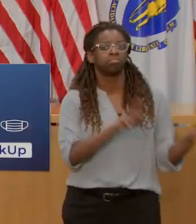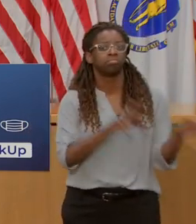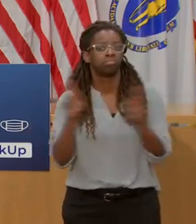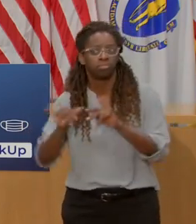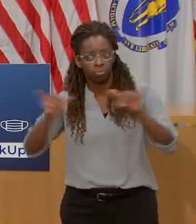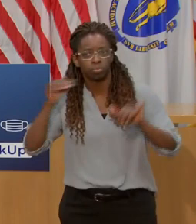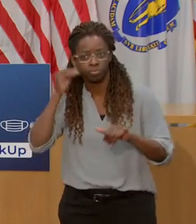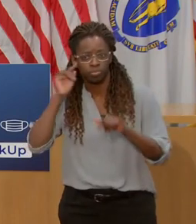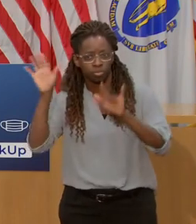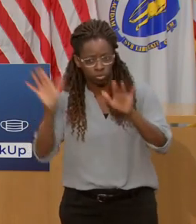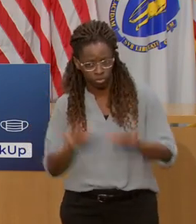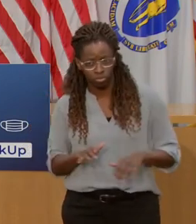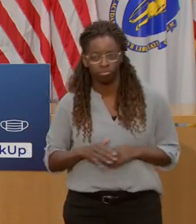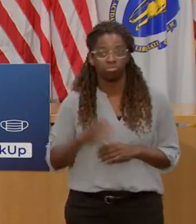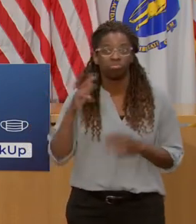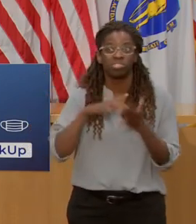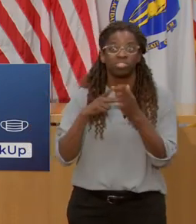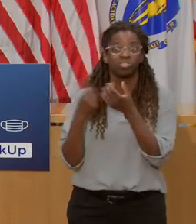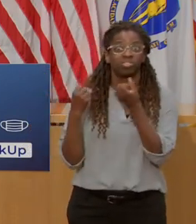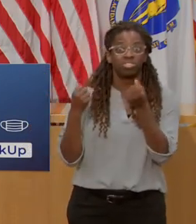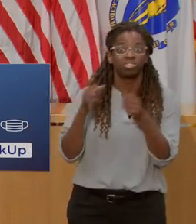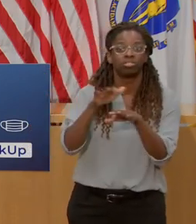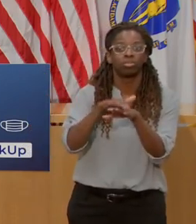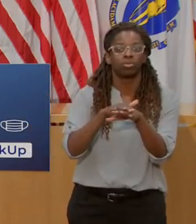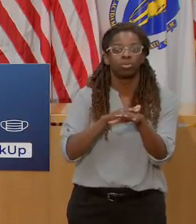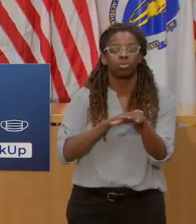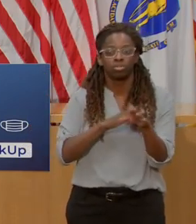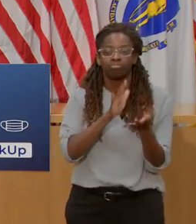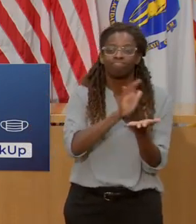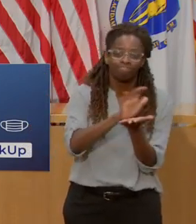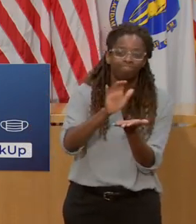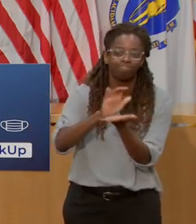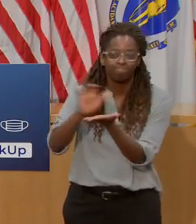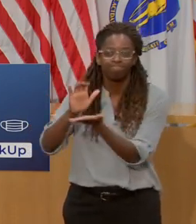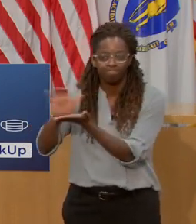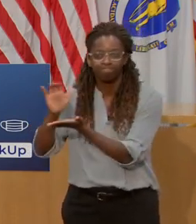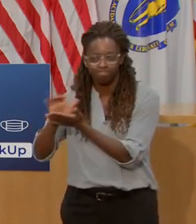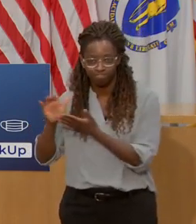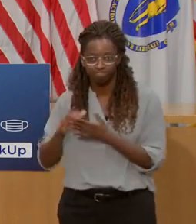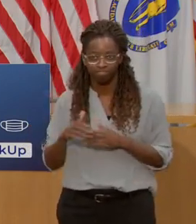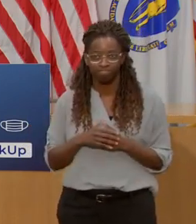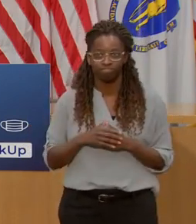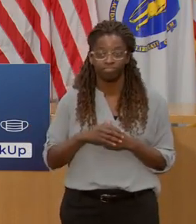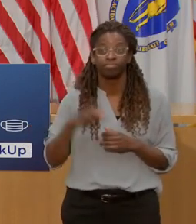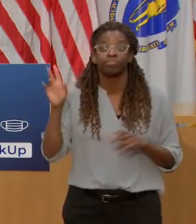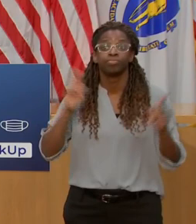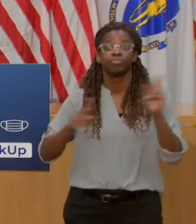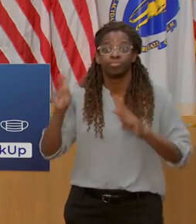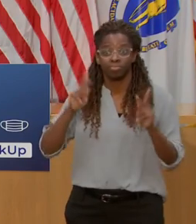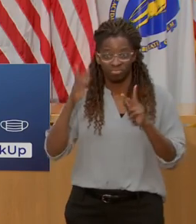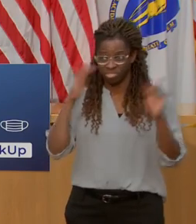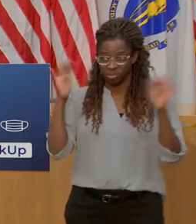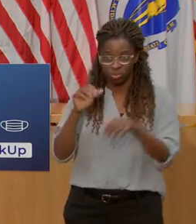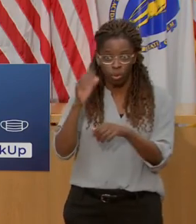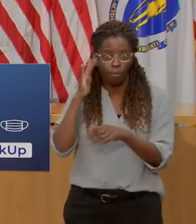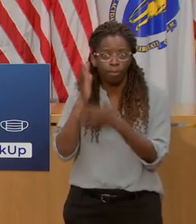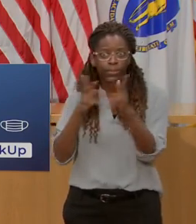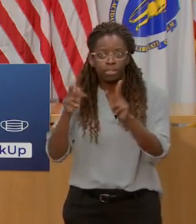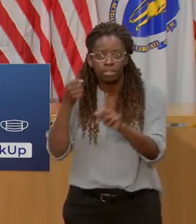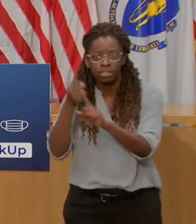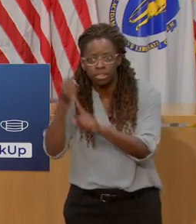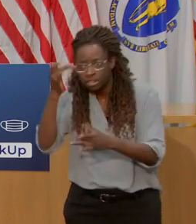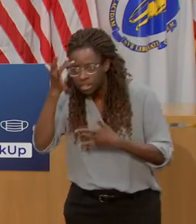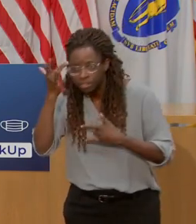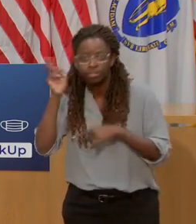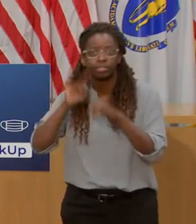takes place longer than usual. So please, again, stay home if you can. If you need to travel, know that MassDOT and the MBTA